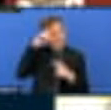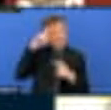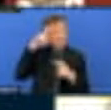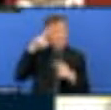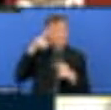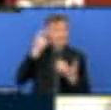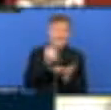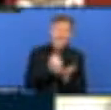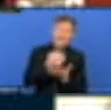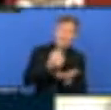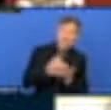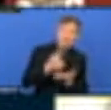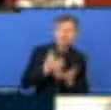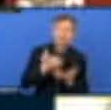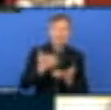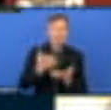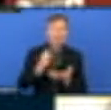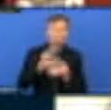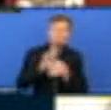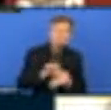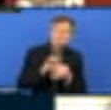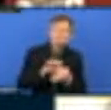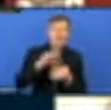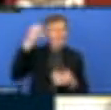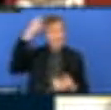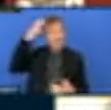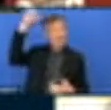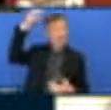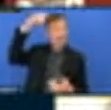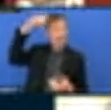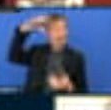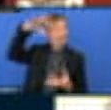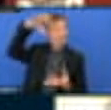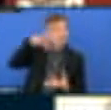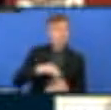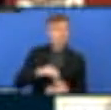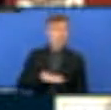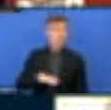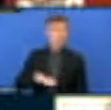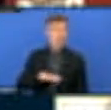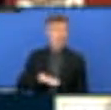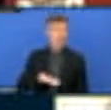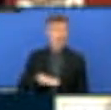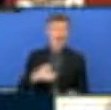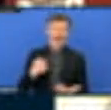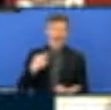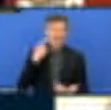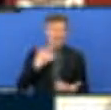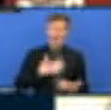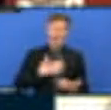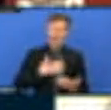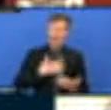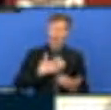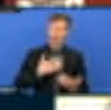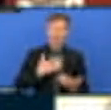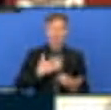Because in a country like ours, where the population is in majority, rural, it's where the